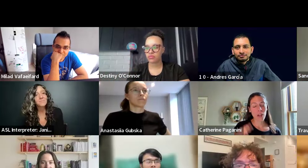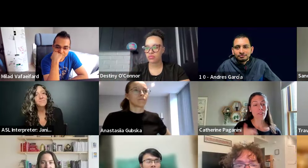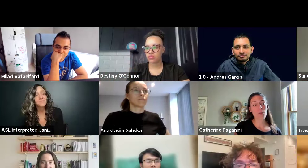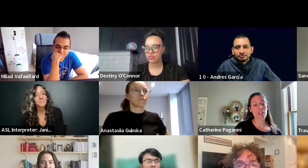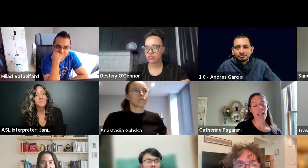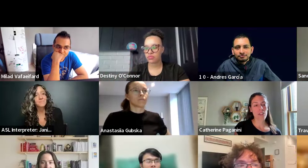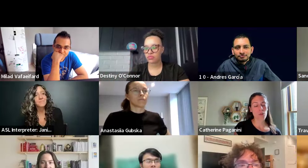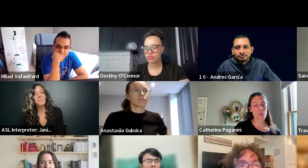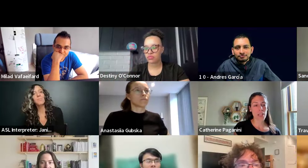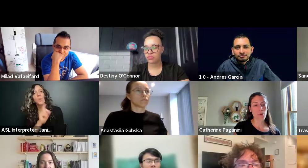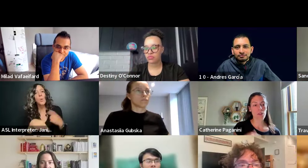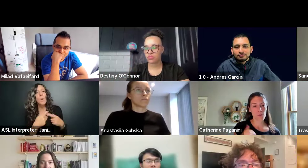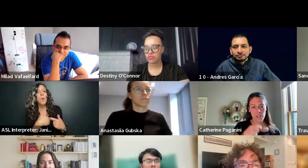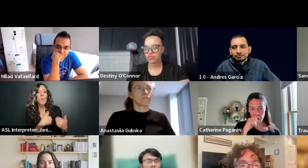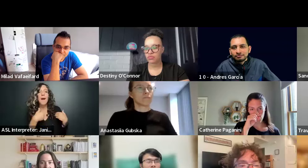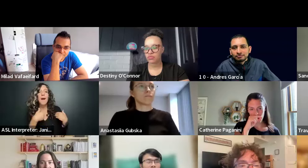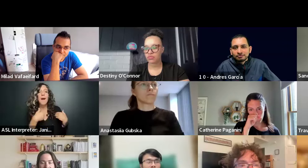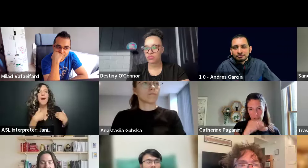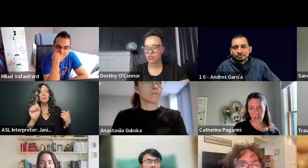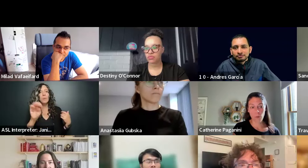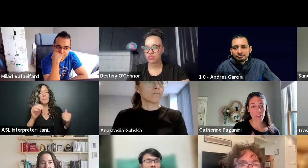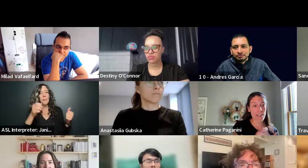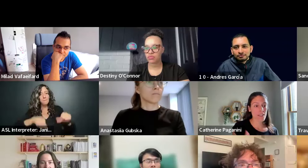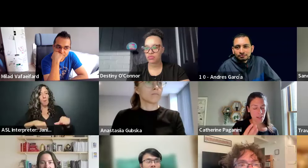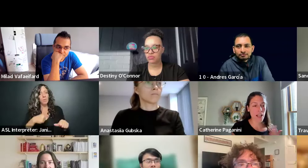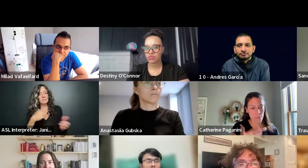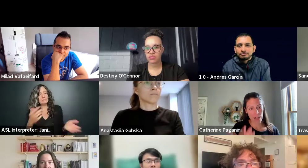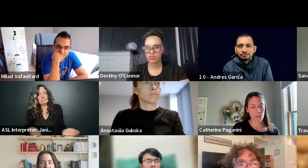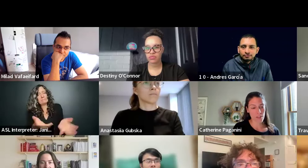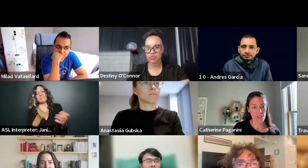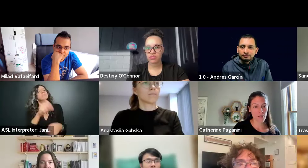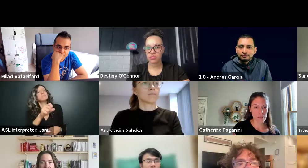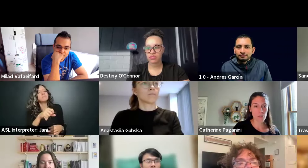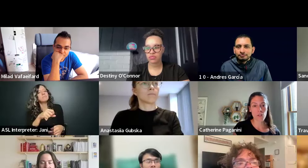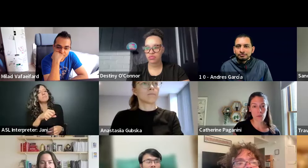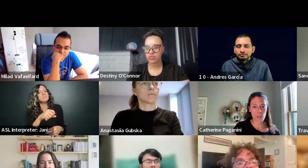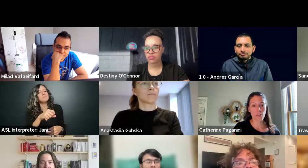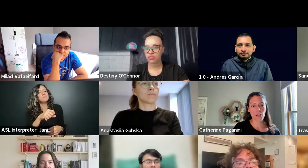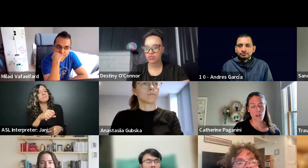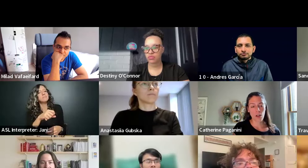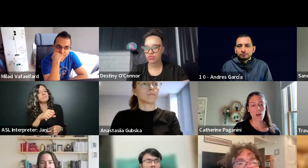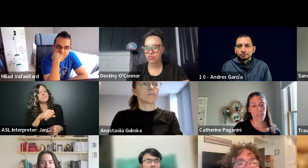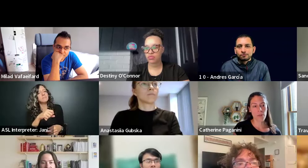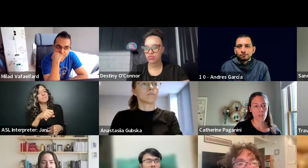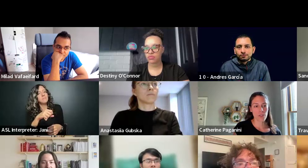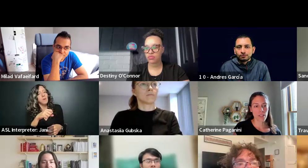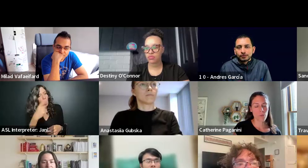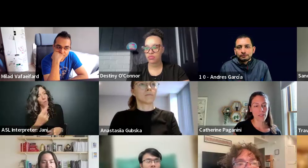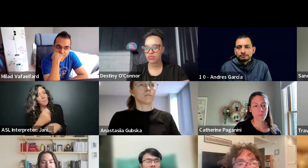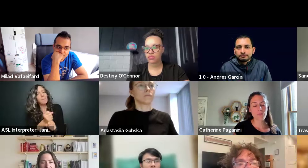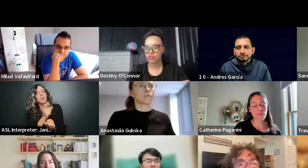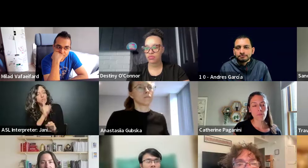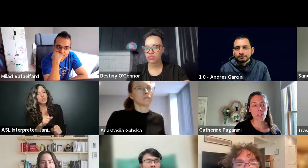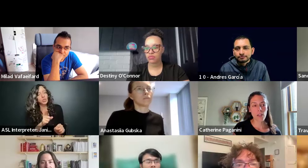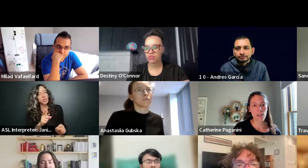whenever we have a social media post, need to, uh, that is about the stuff that we do, we should always make sure that